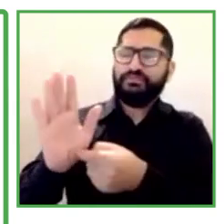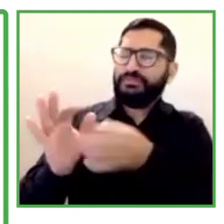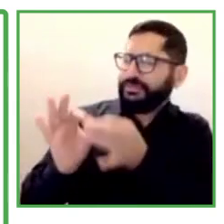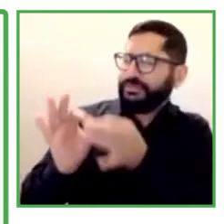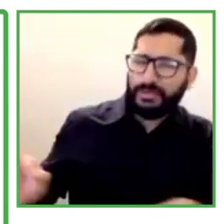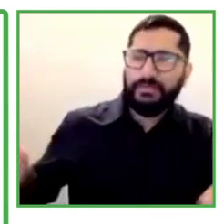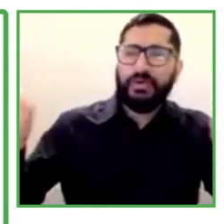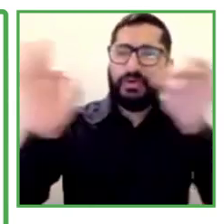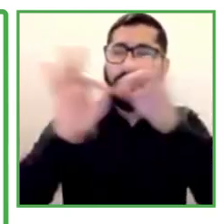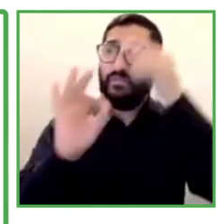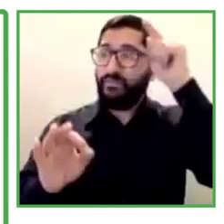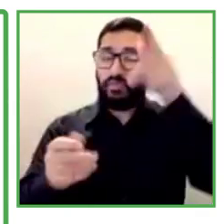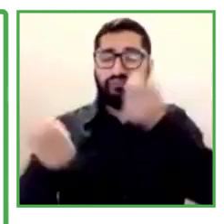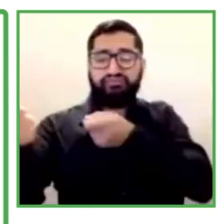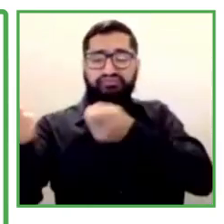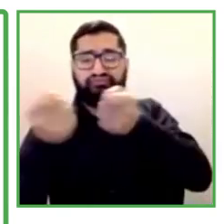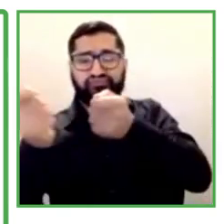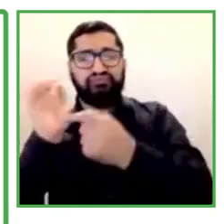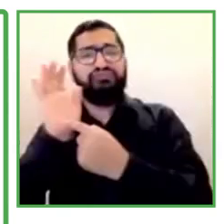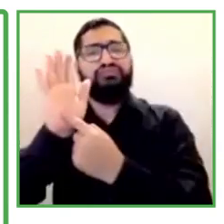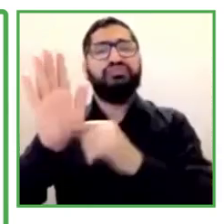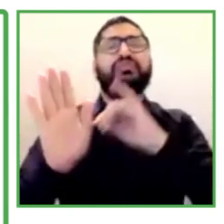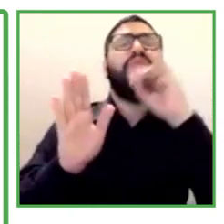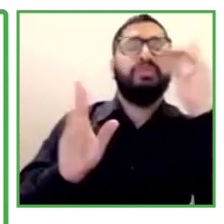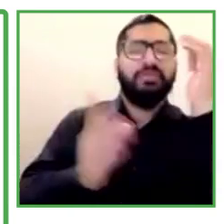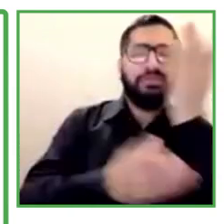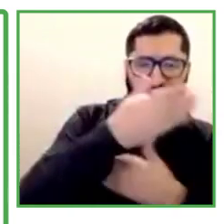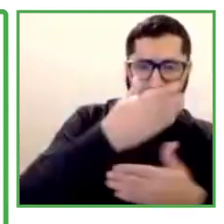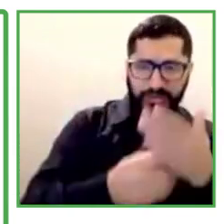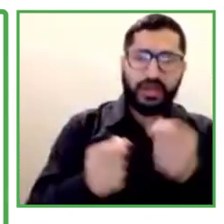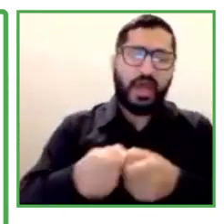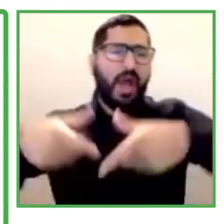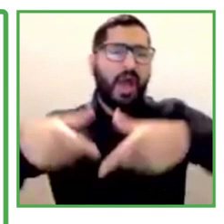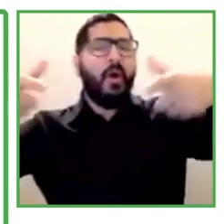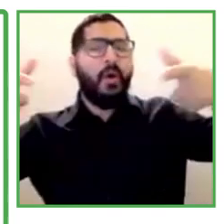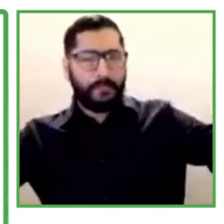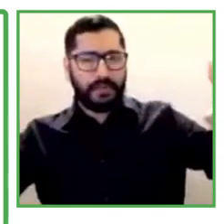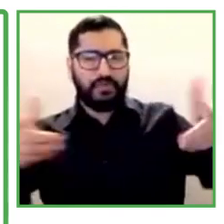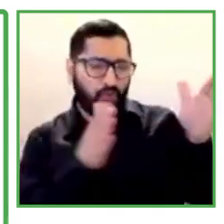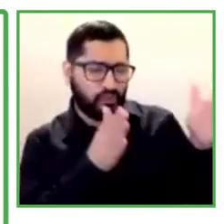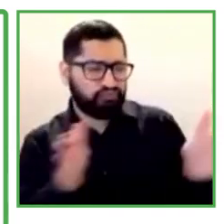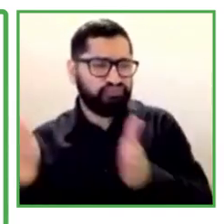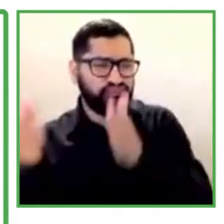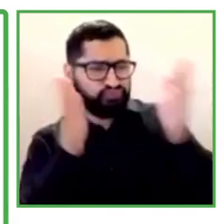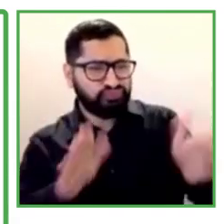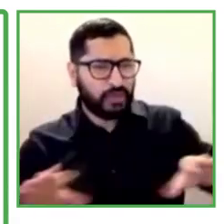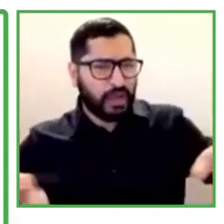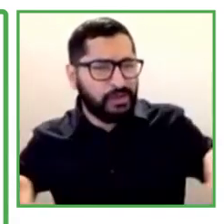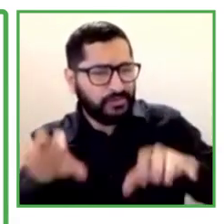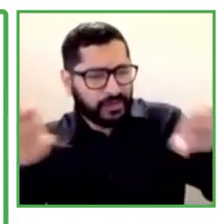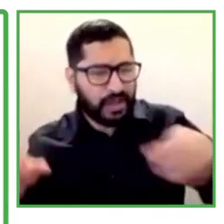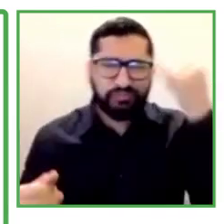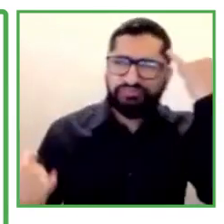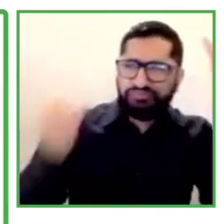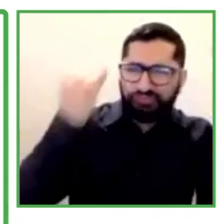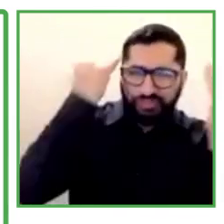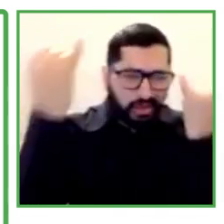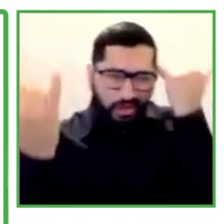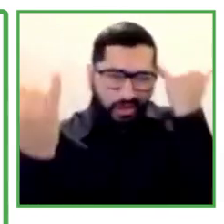innovation. Also, to ensure the products or services' accessibility